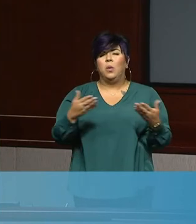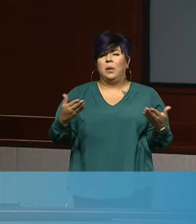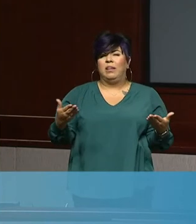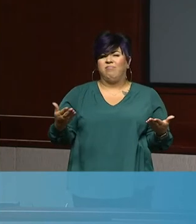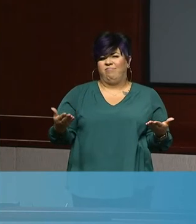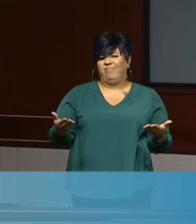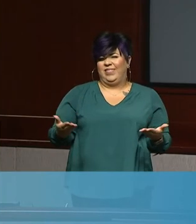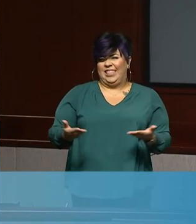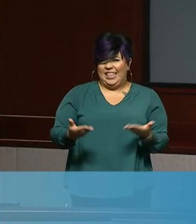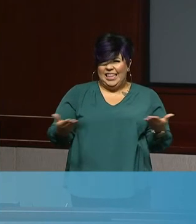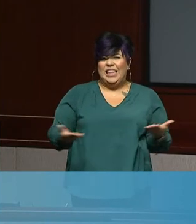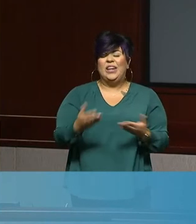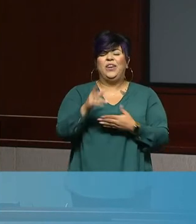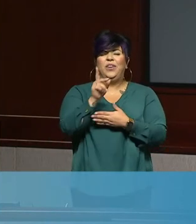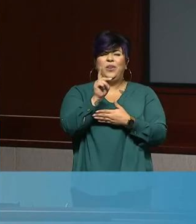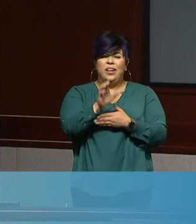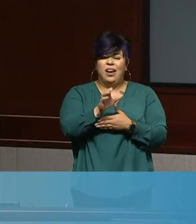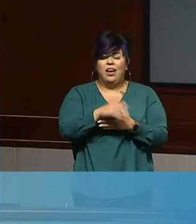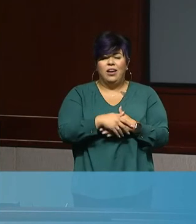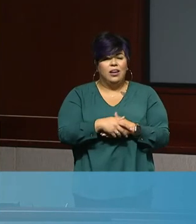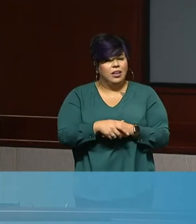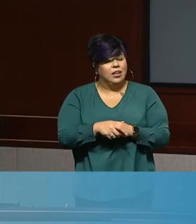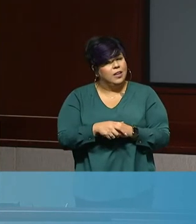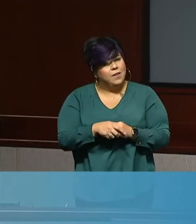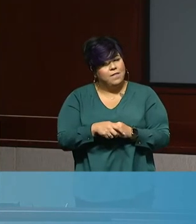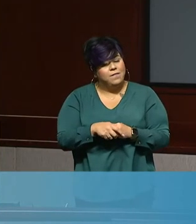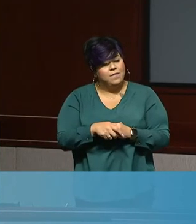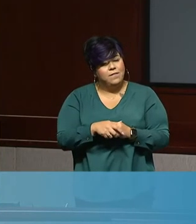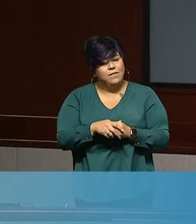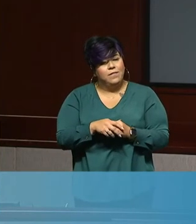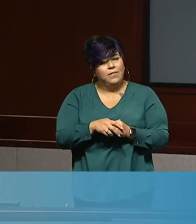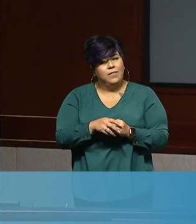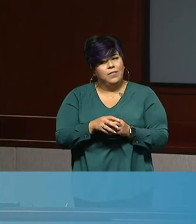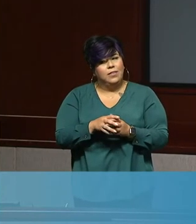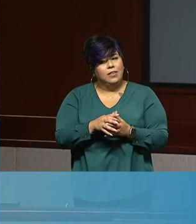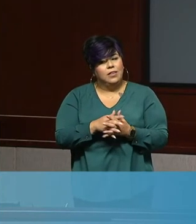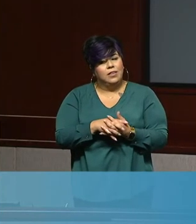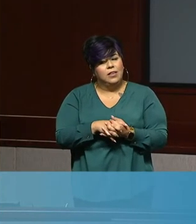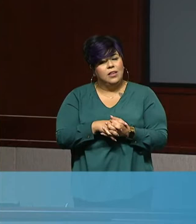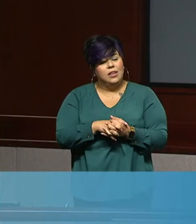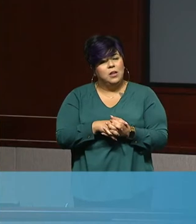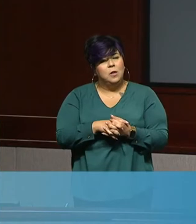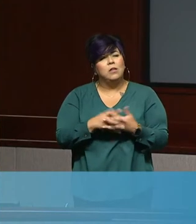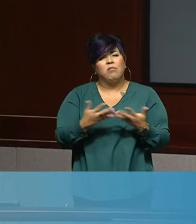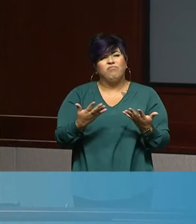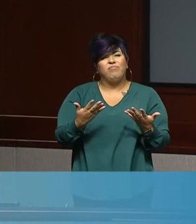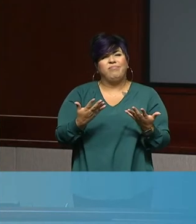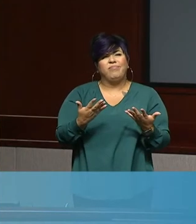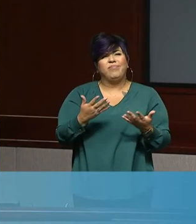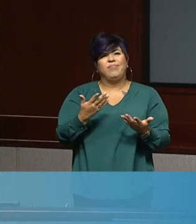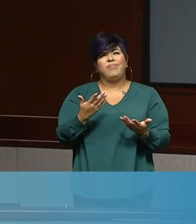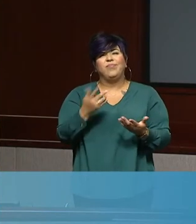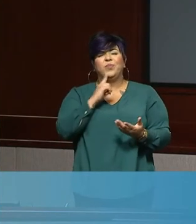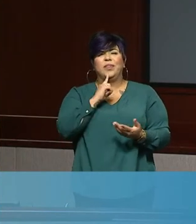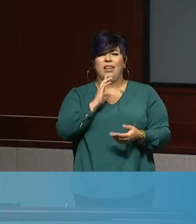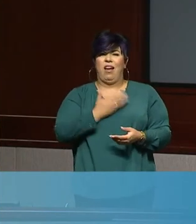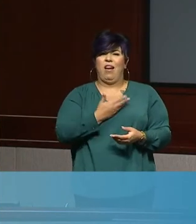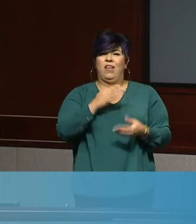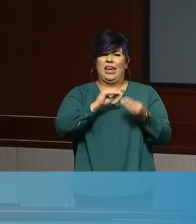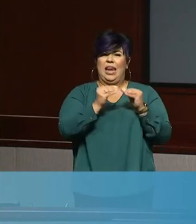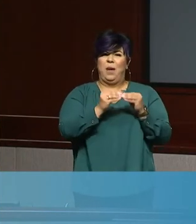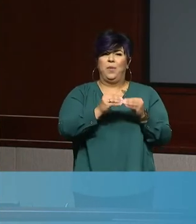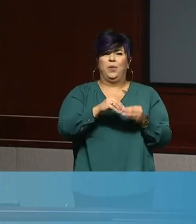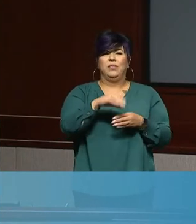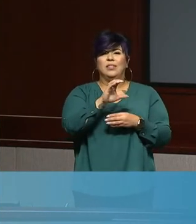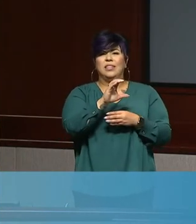across the San Joaquin Valley, you know, the, the, um, case rates and all these numbers really have been decreasing ever since kind